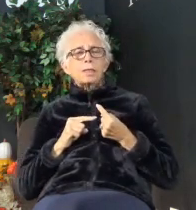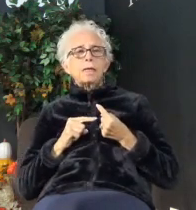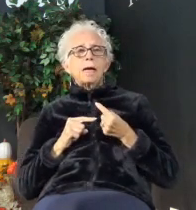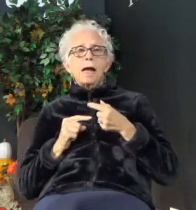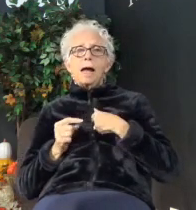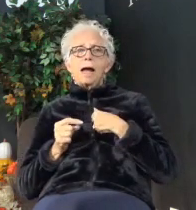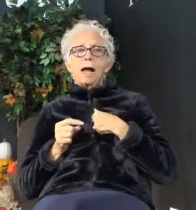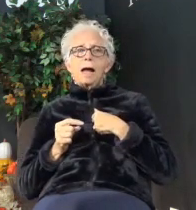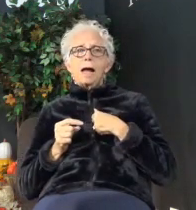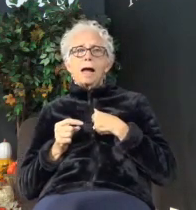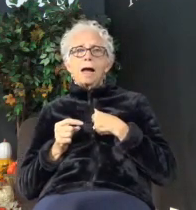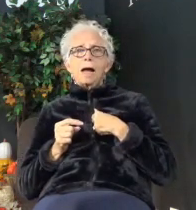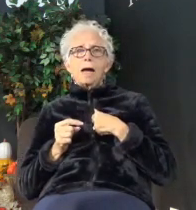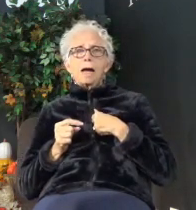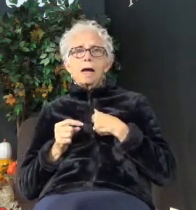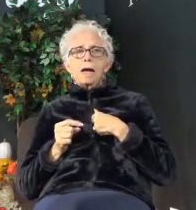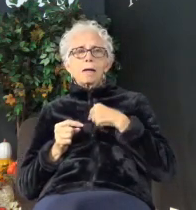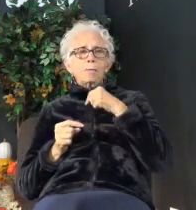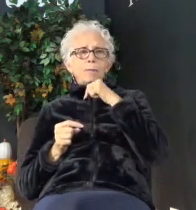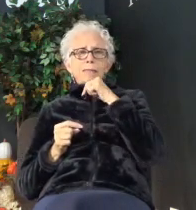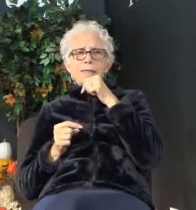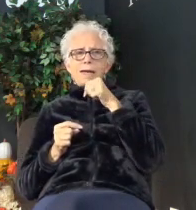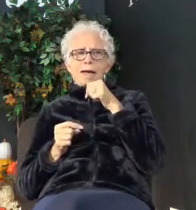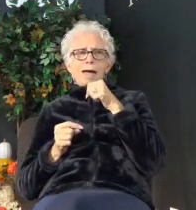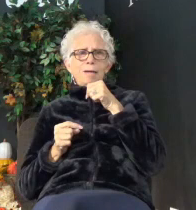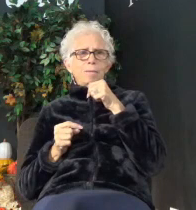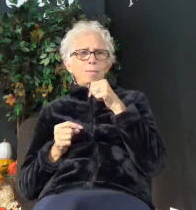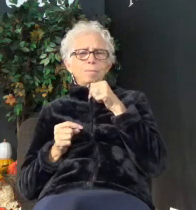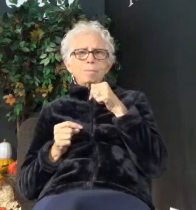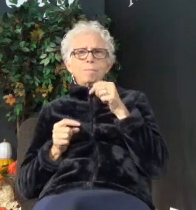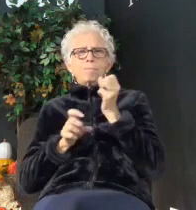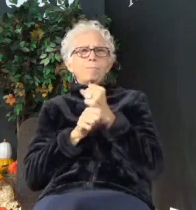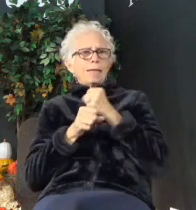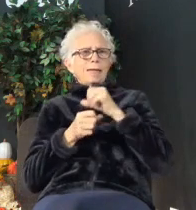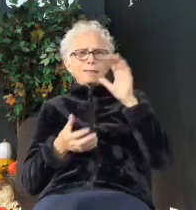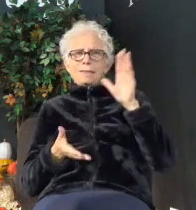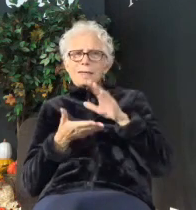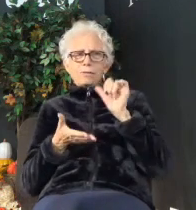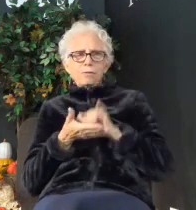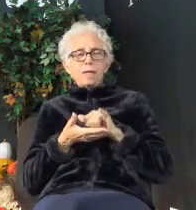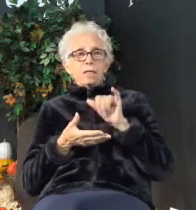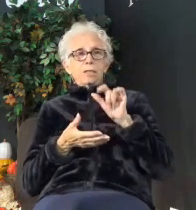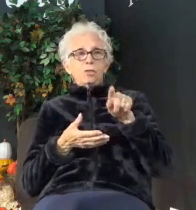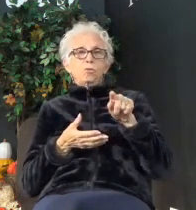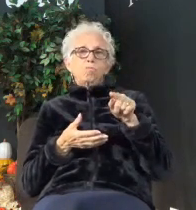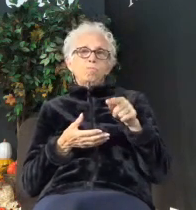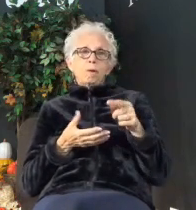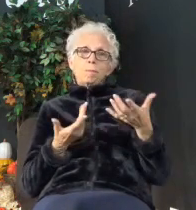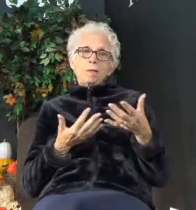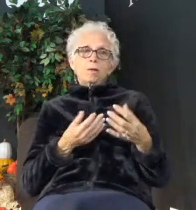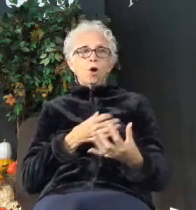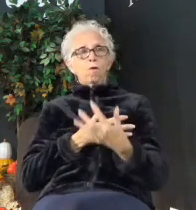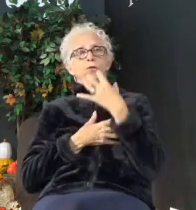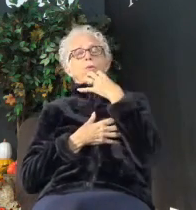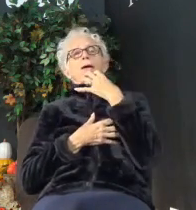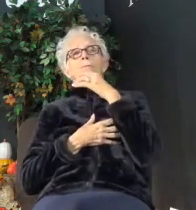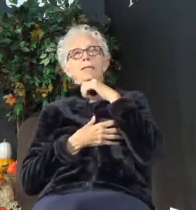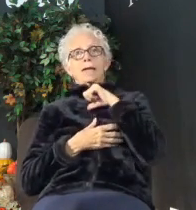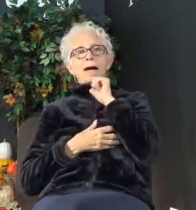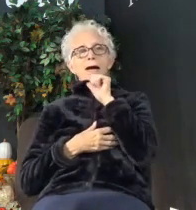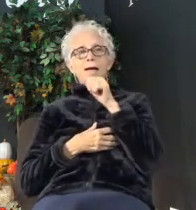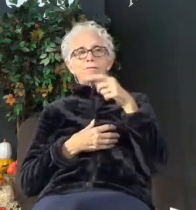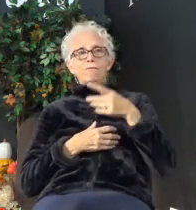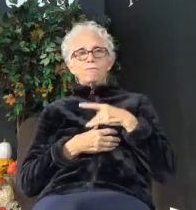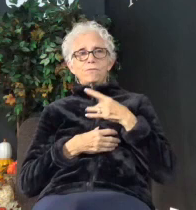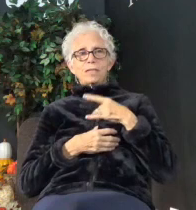not belittling any of that. Some of you are overwhelmed and don't feel like there's any way